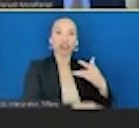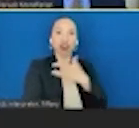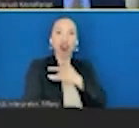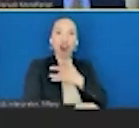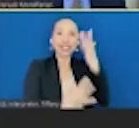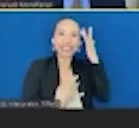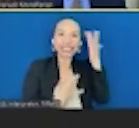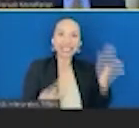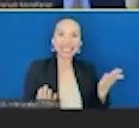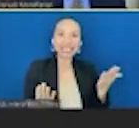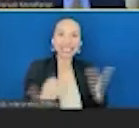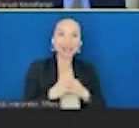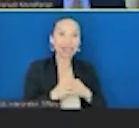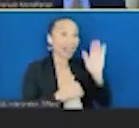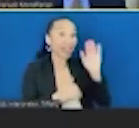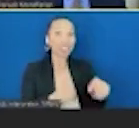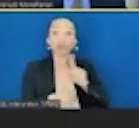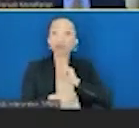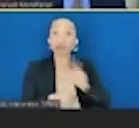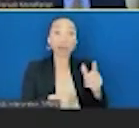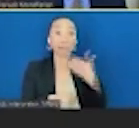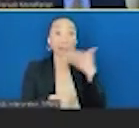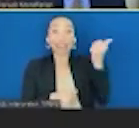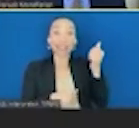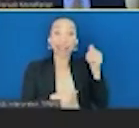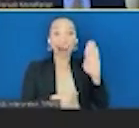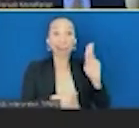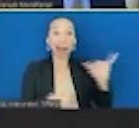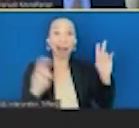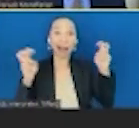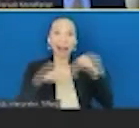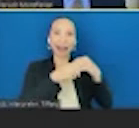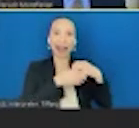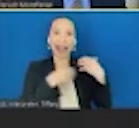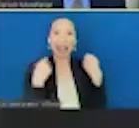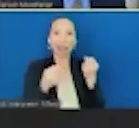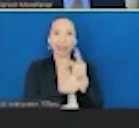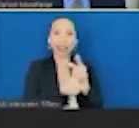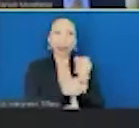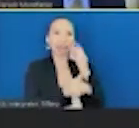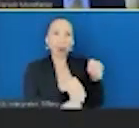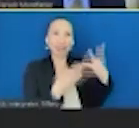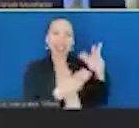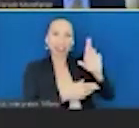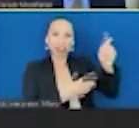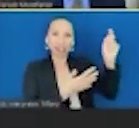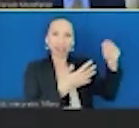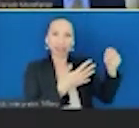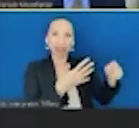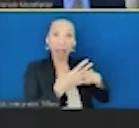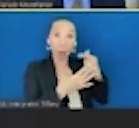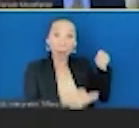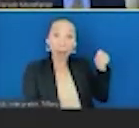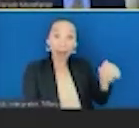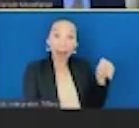that's the best buy. That's the best buy in health care. And so if we're giving cholesterol lowering drugs in health care and paying for it, which of course we are and